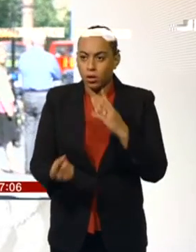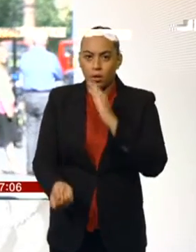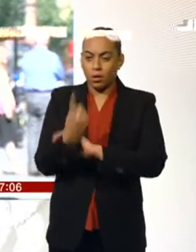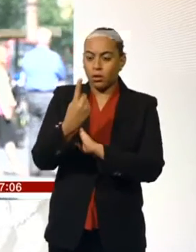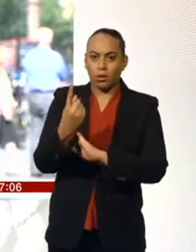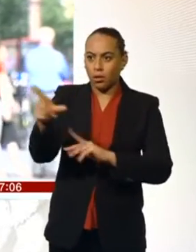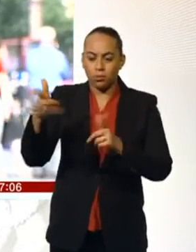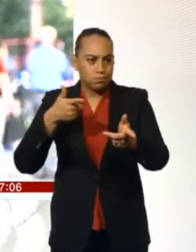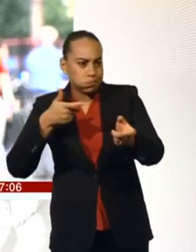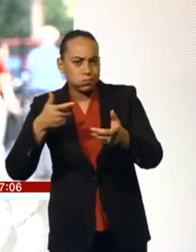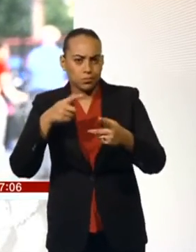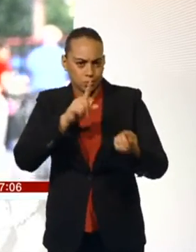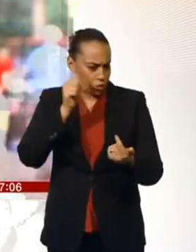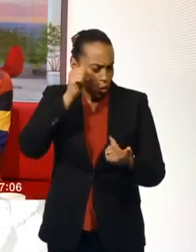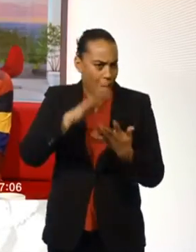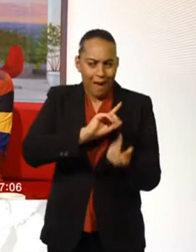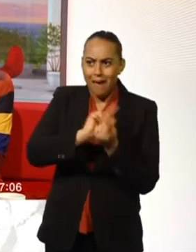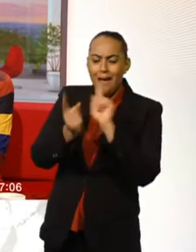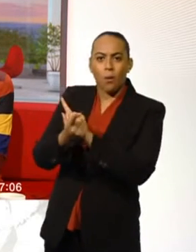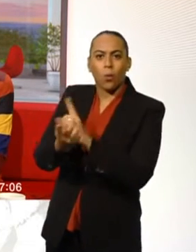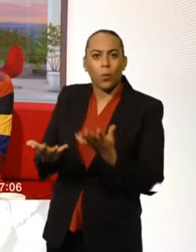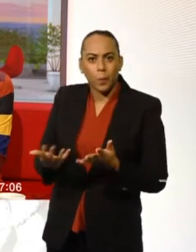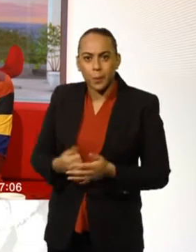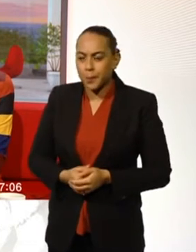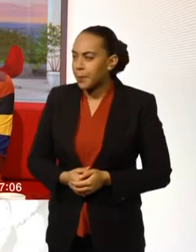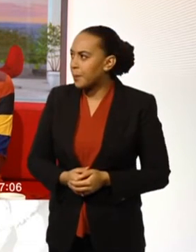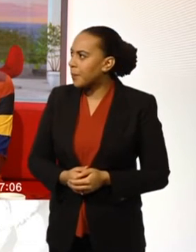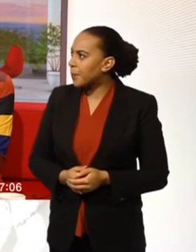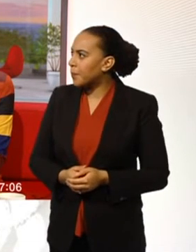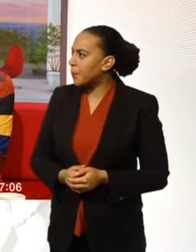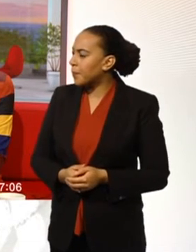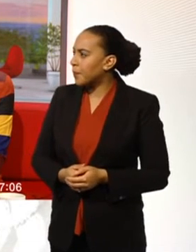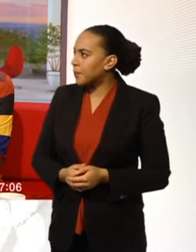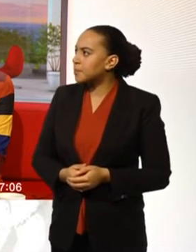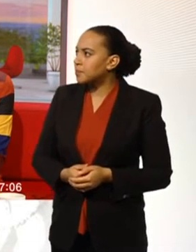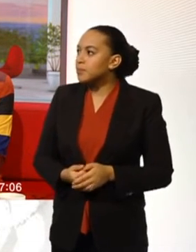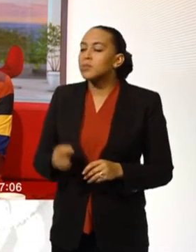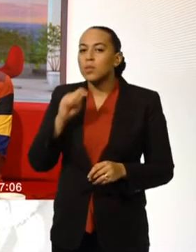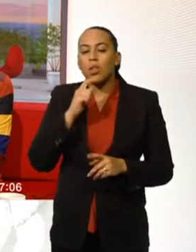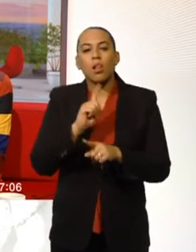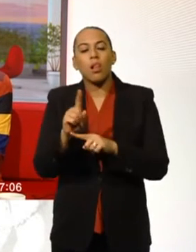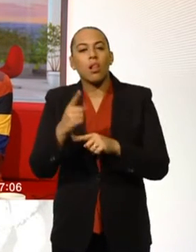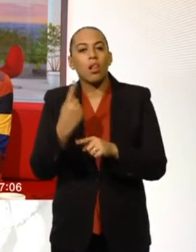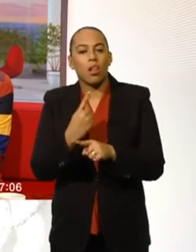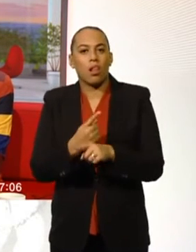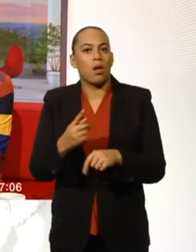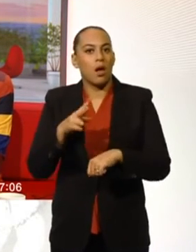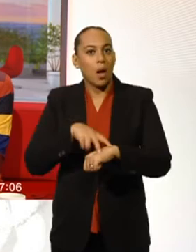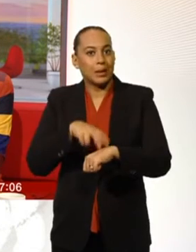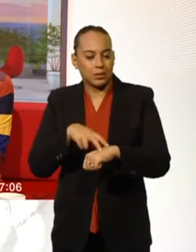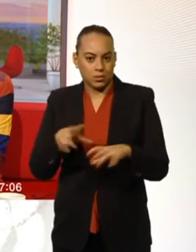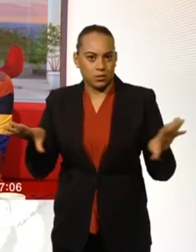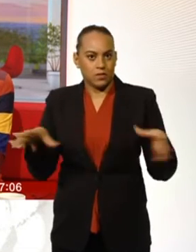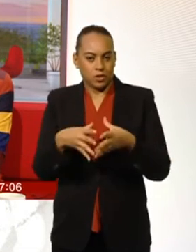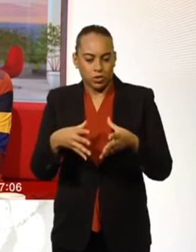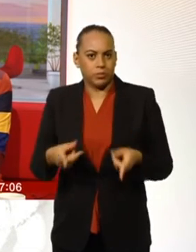attack. Danny Shaw, BBC News. In a few minutes, we'll talk to the Chair of the Metropolitan Police Federation and we'll ask him whether more